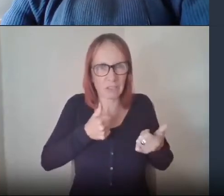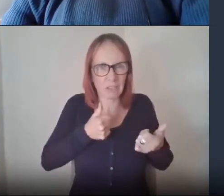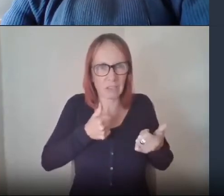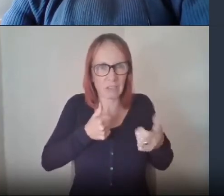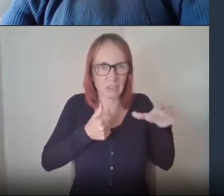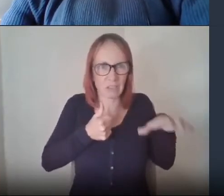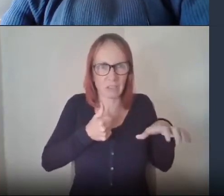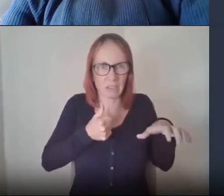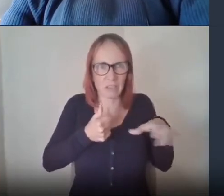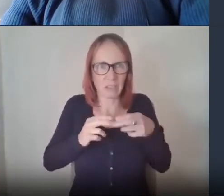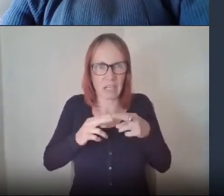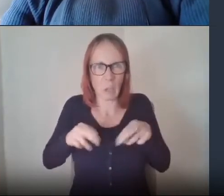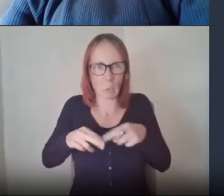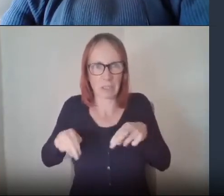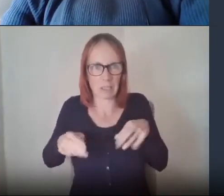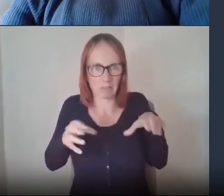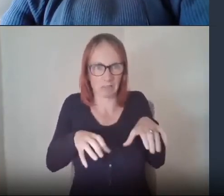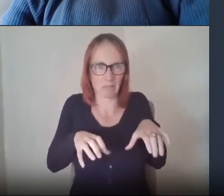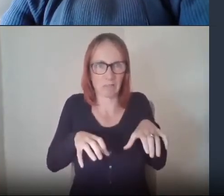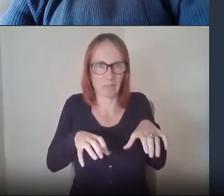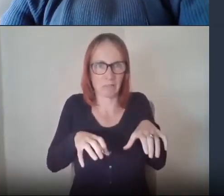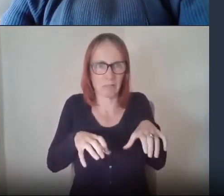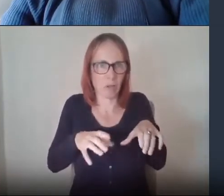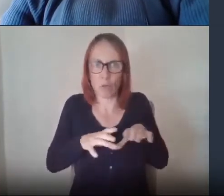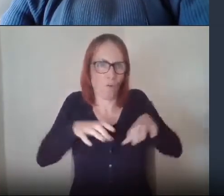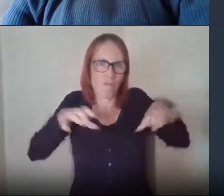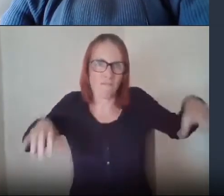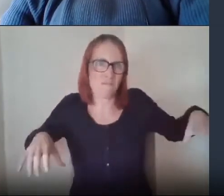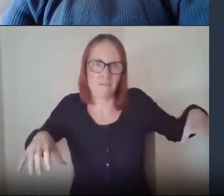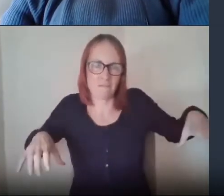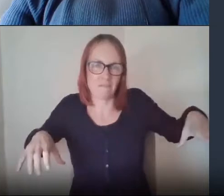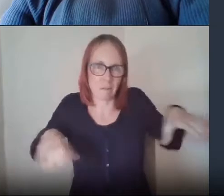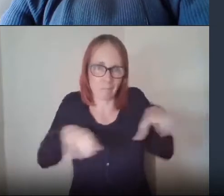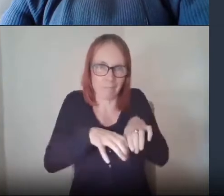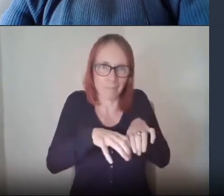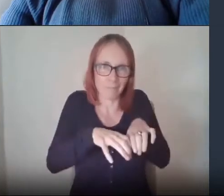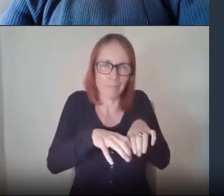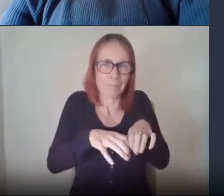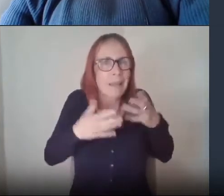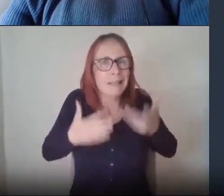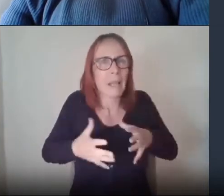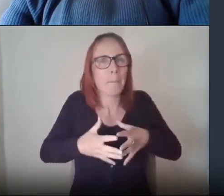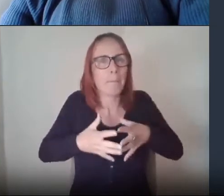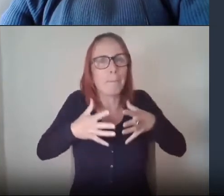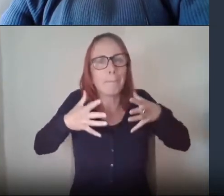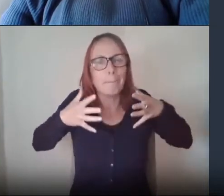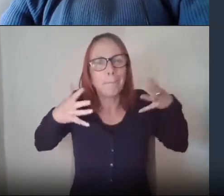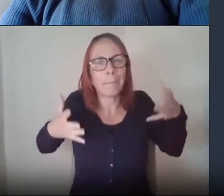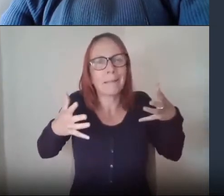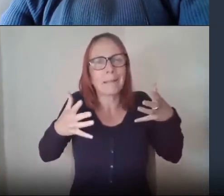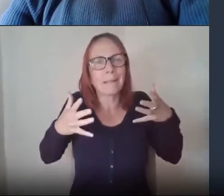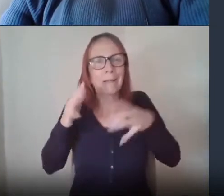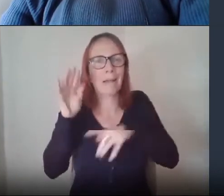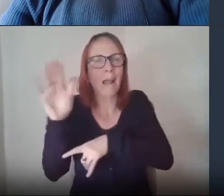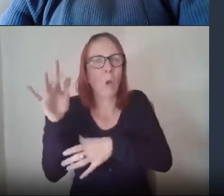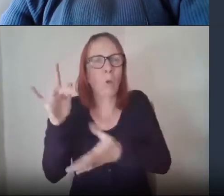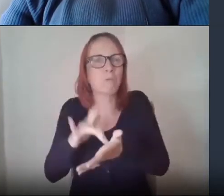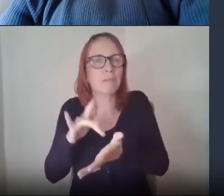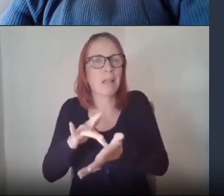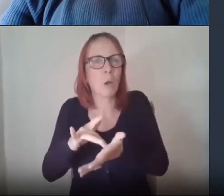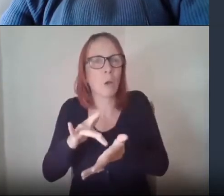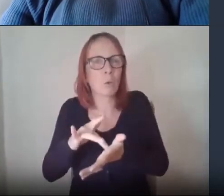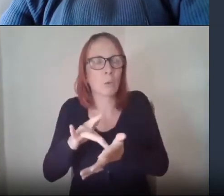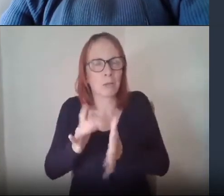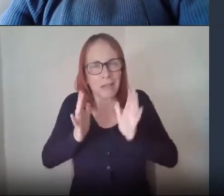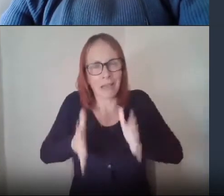um if you look at what we've created now we've created these big industrial estates out of town where you need a car to get there